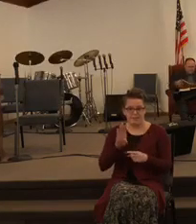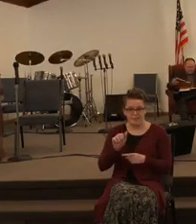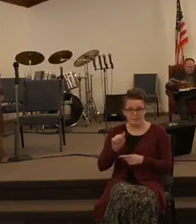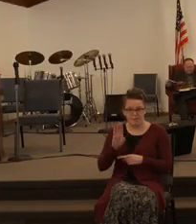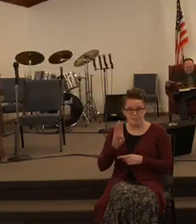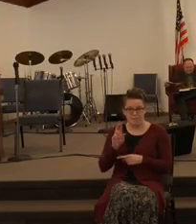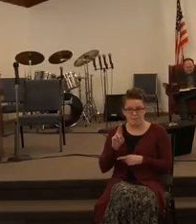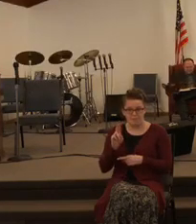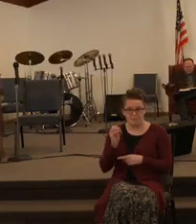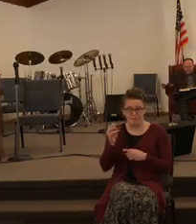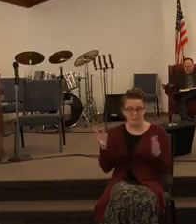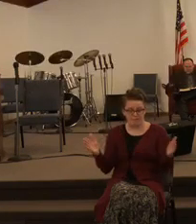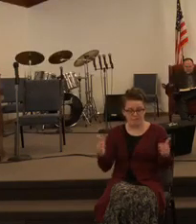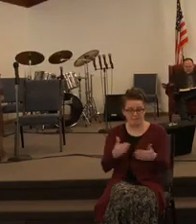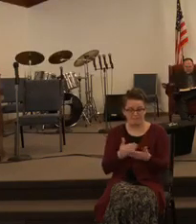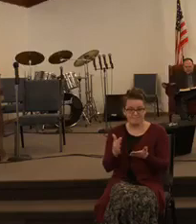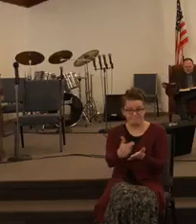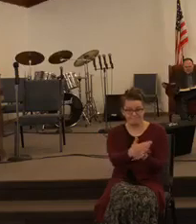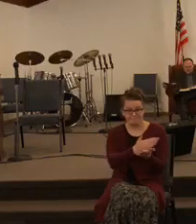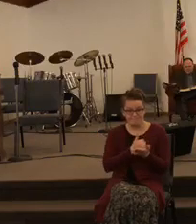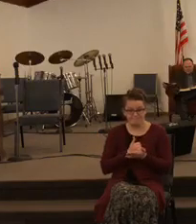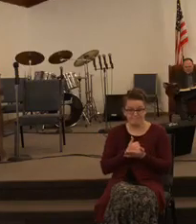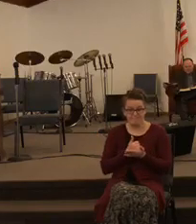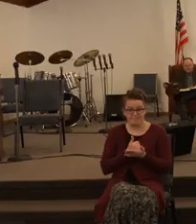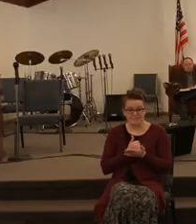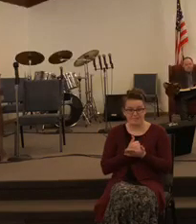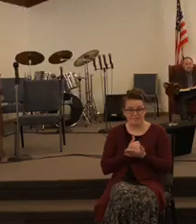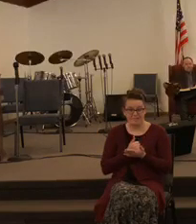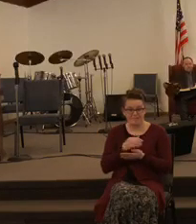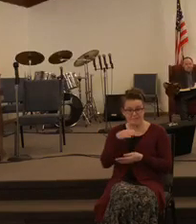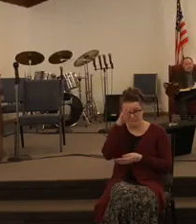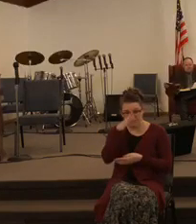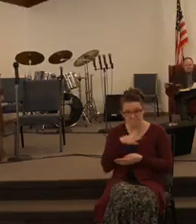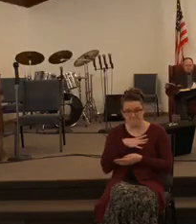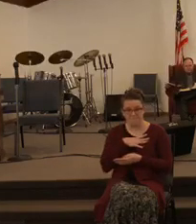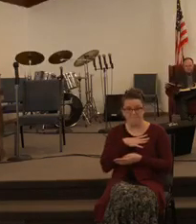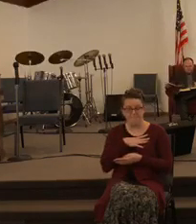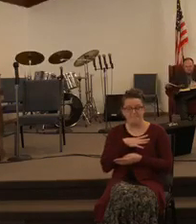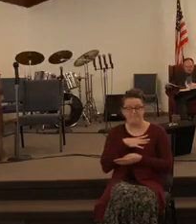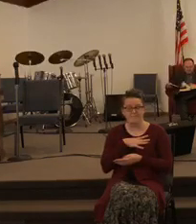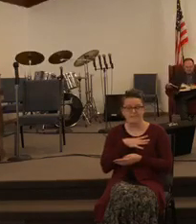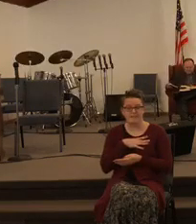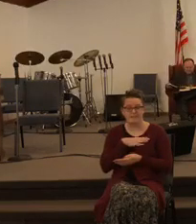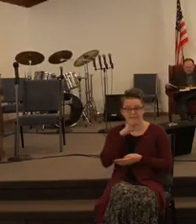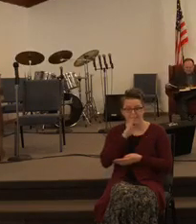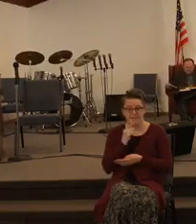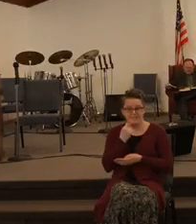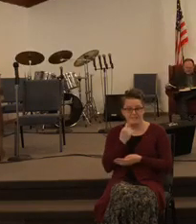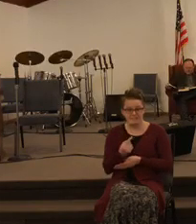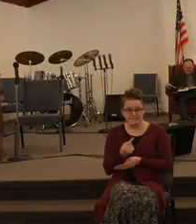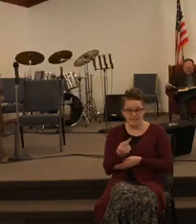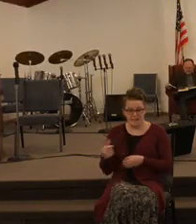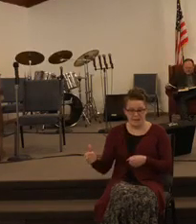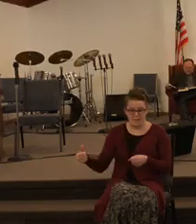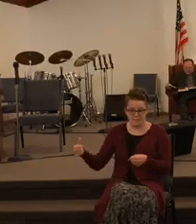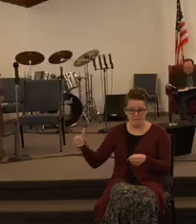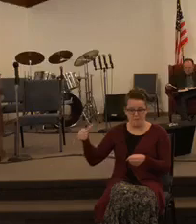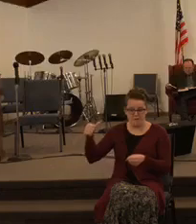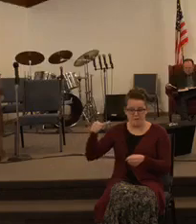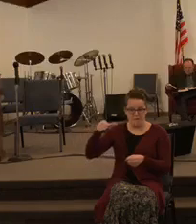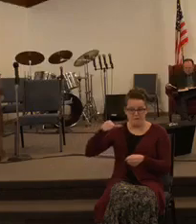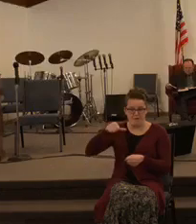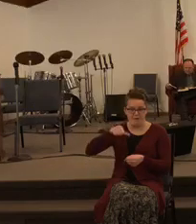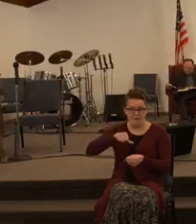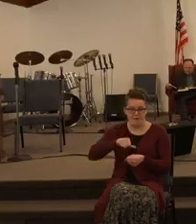vessels and brought them into the house he said now I want you to start pouring out of the vessel that you have that has the oil and